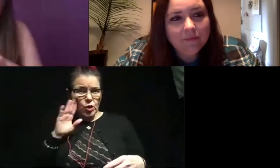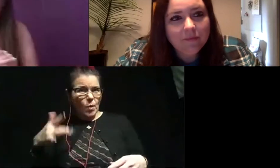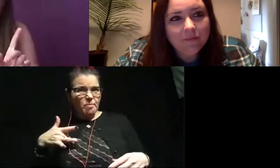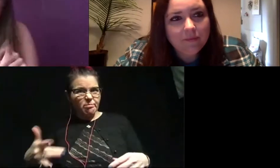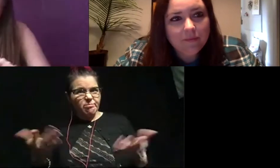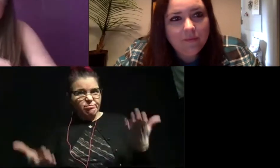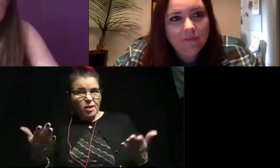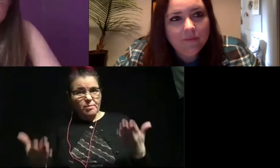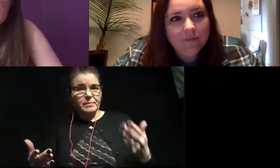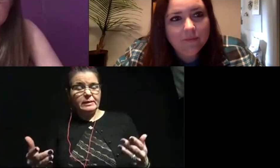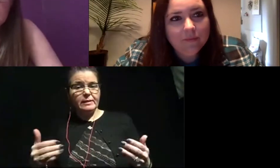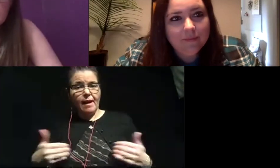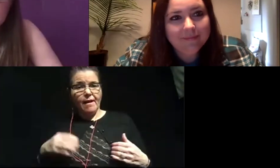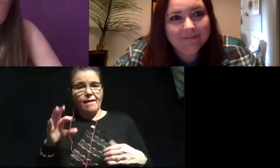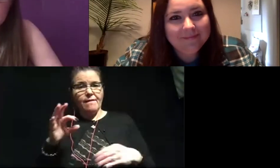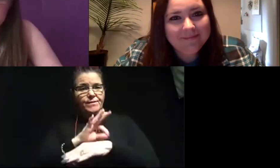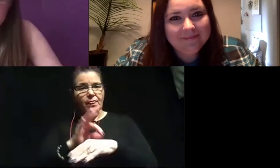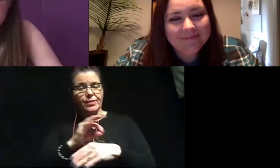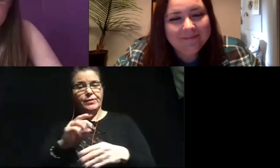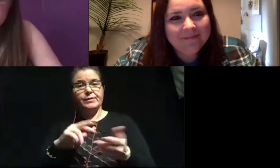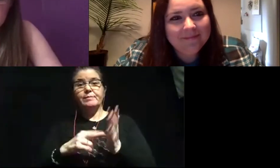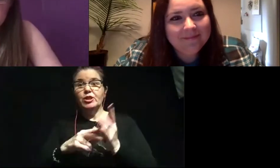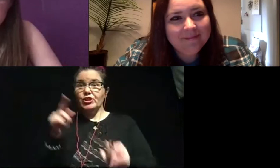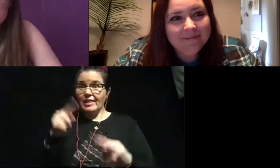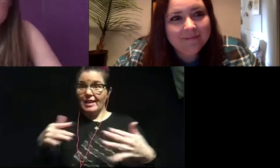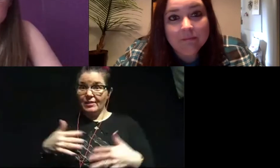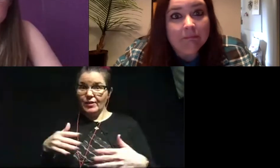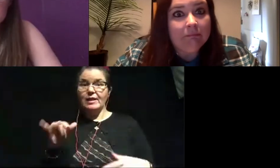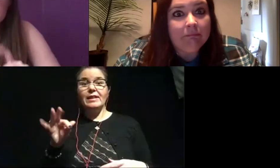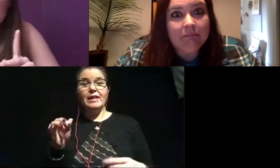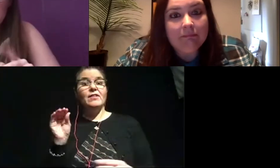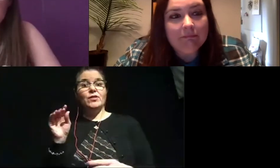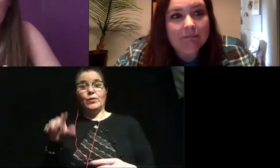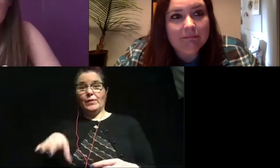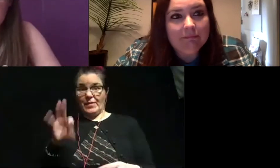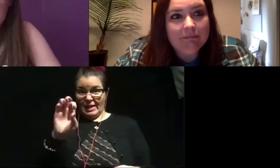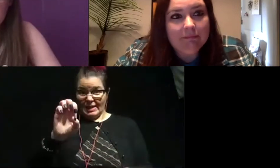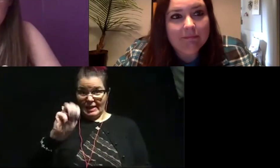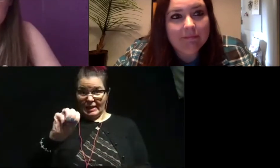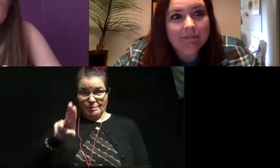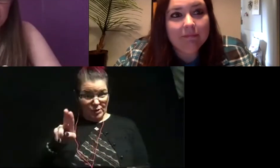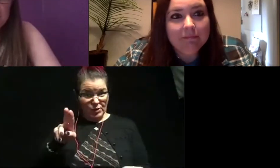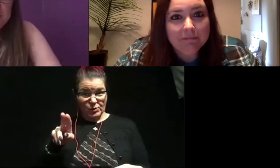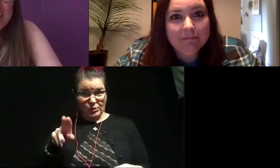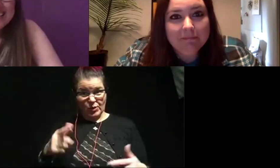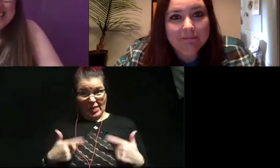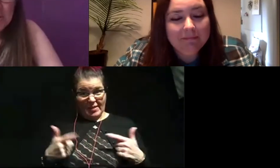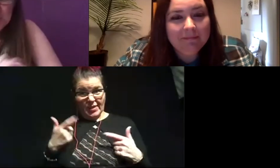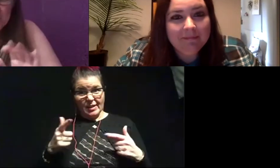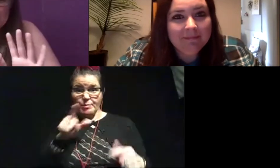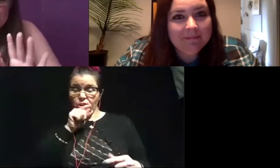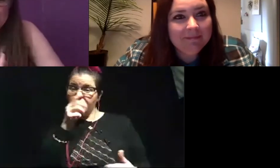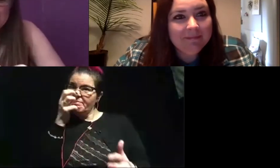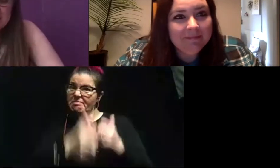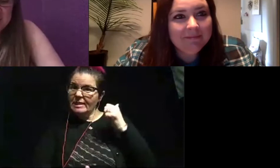That doesn't mean you should be less afraid of it. So if you've ever come across an emu, they're alive and they're mean. Okay. So